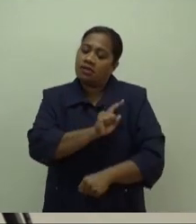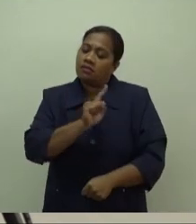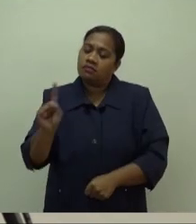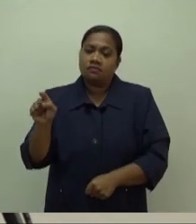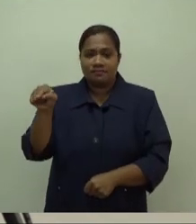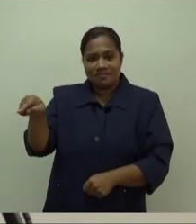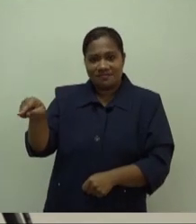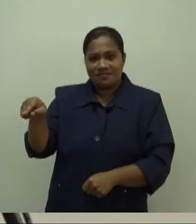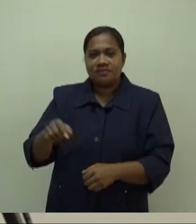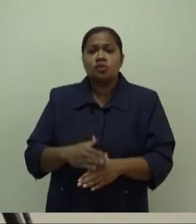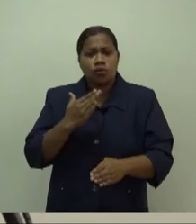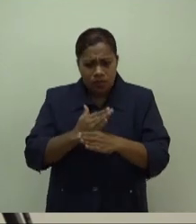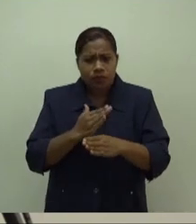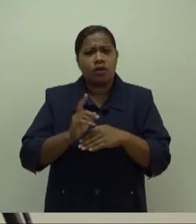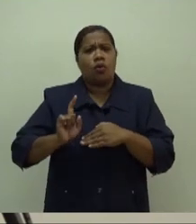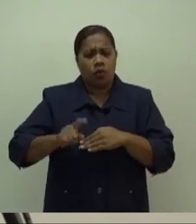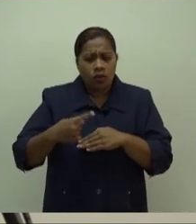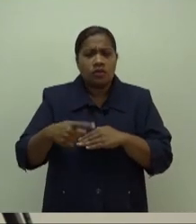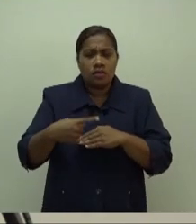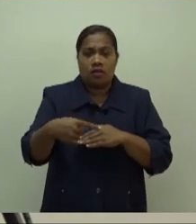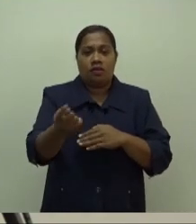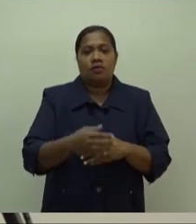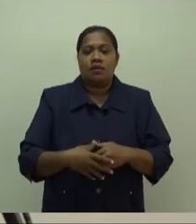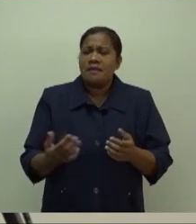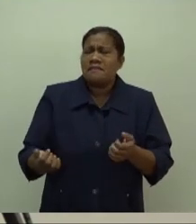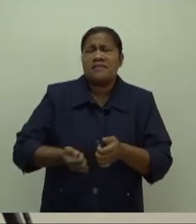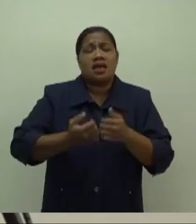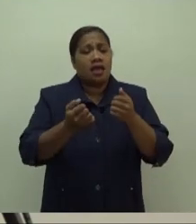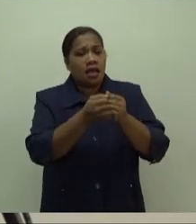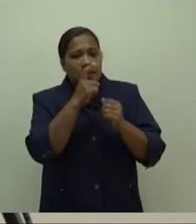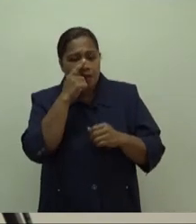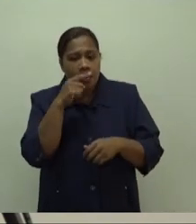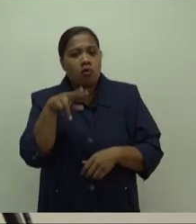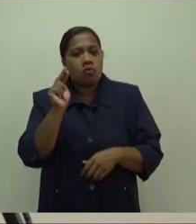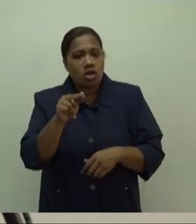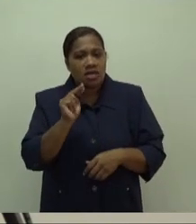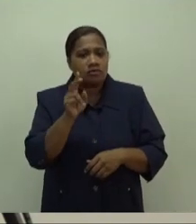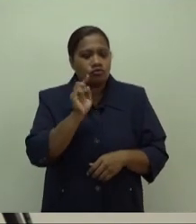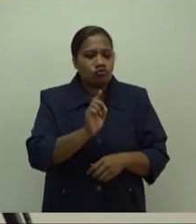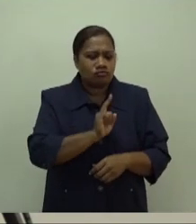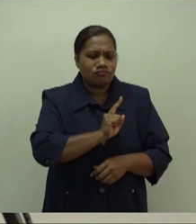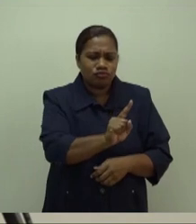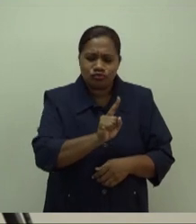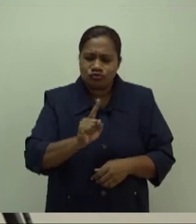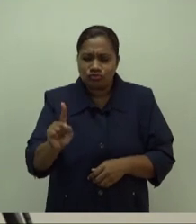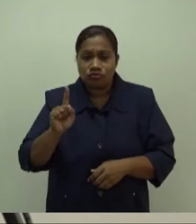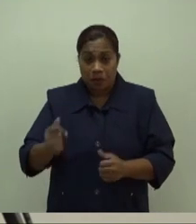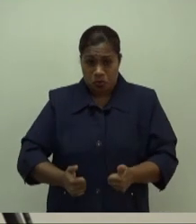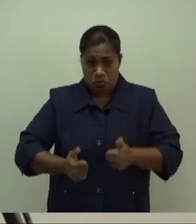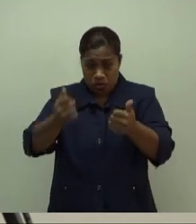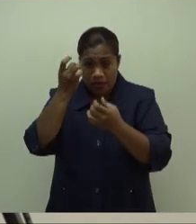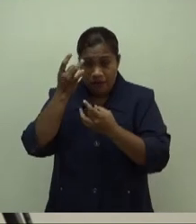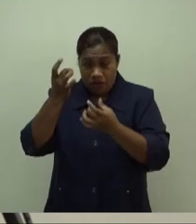This work is ongoing. There are many more people that we need to reach with good information so we can prevent the rise